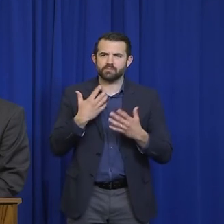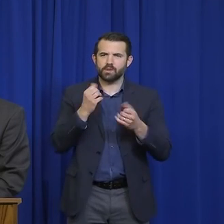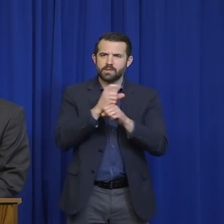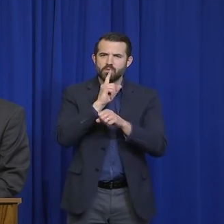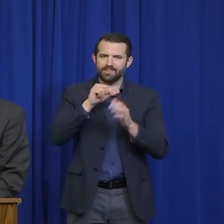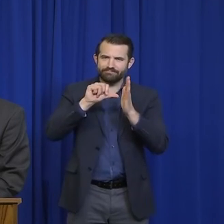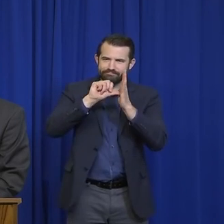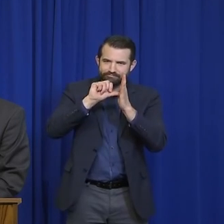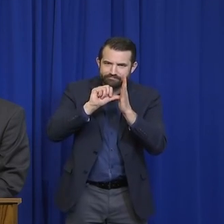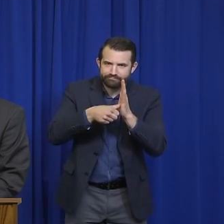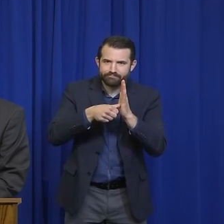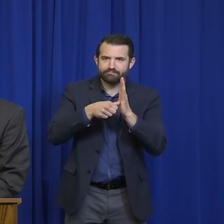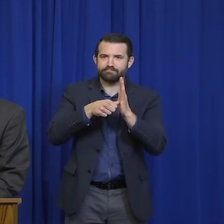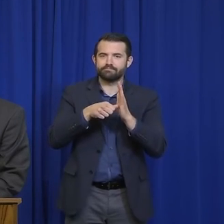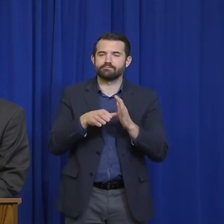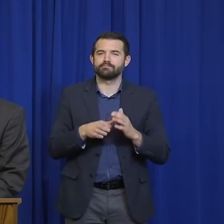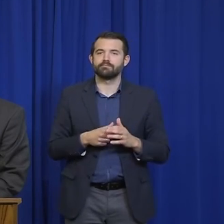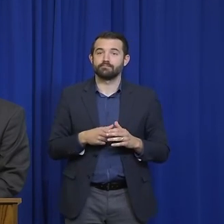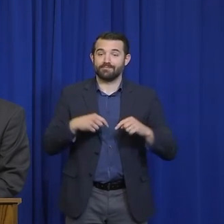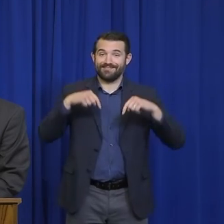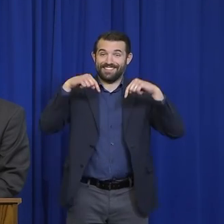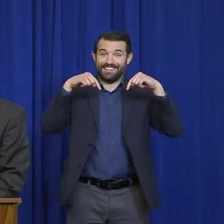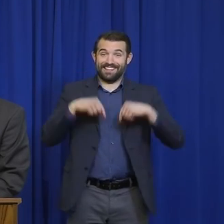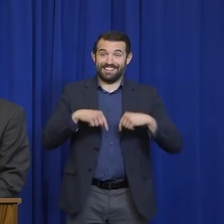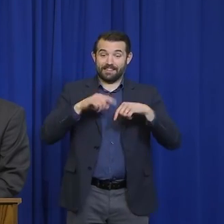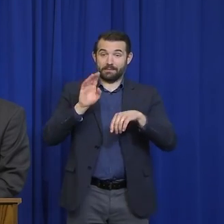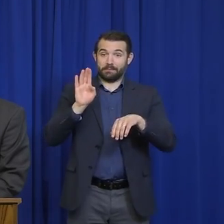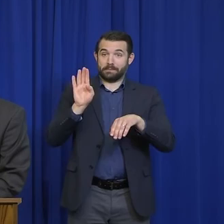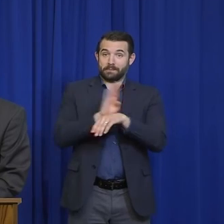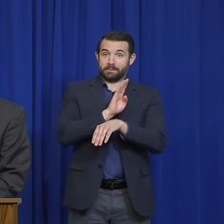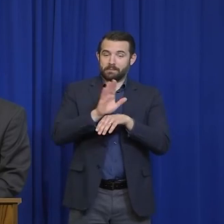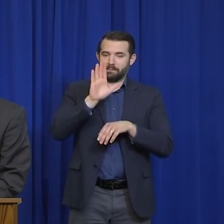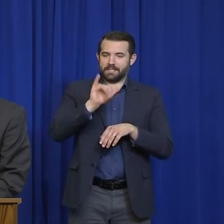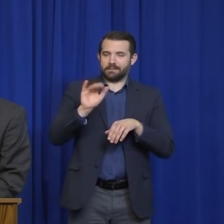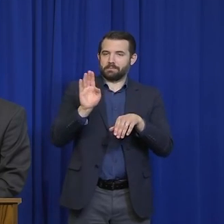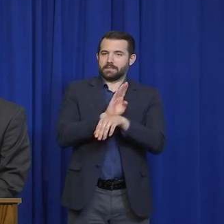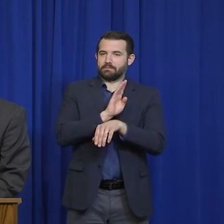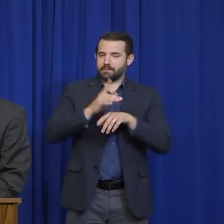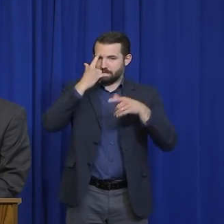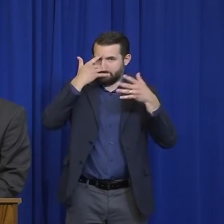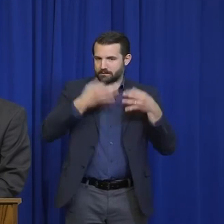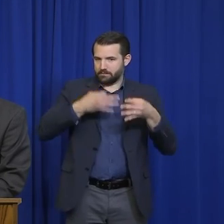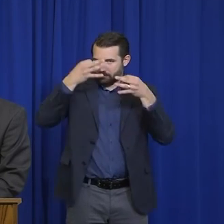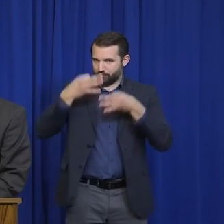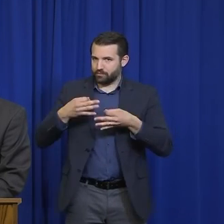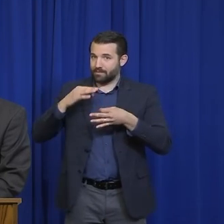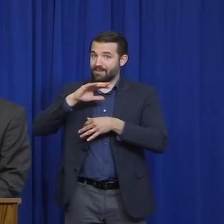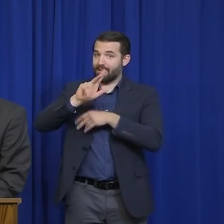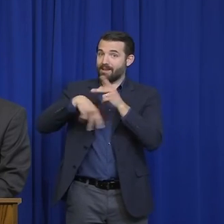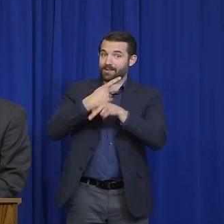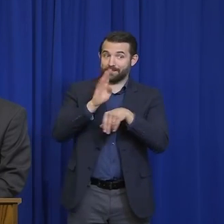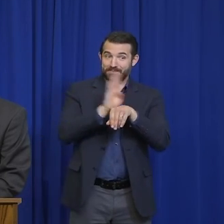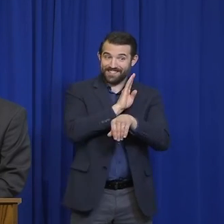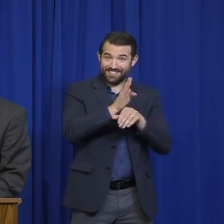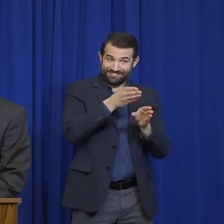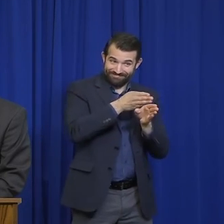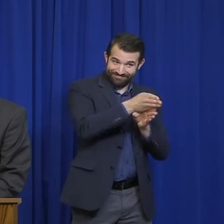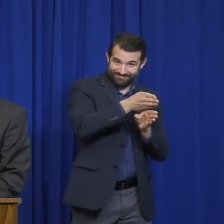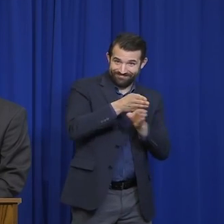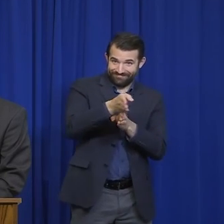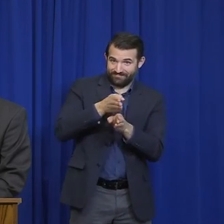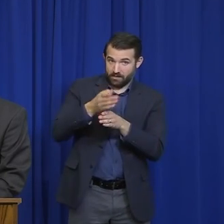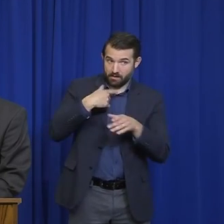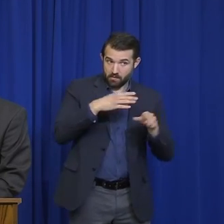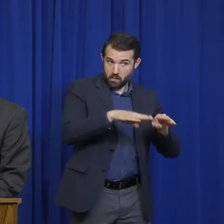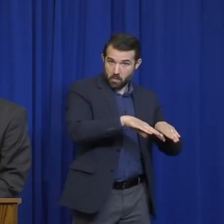is an individual decision, business by business, sector by sector. Like, just because certain kinds of businesses are allowed to do business within the